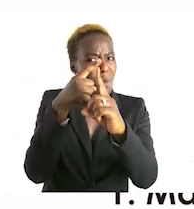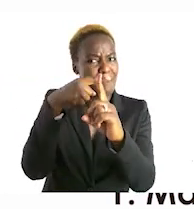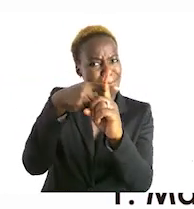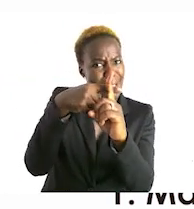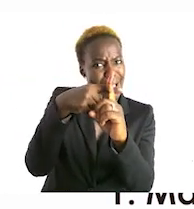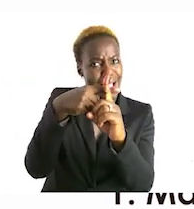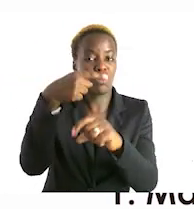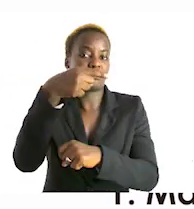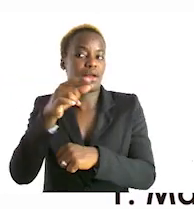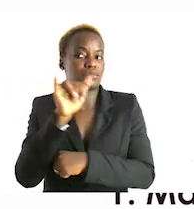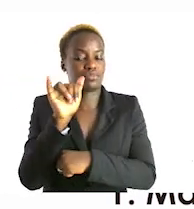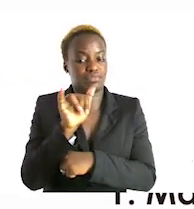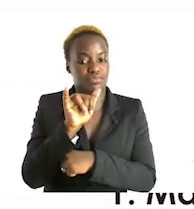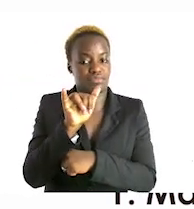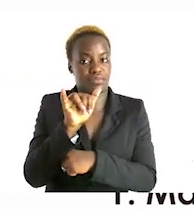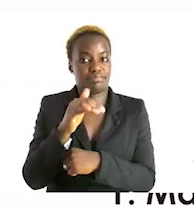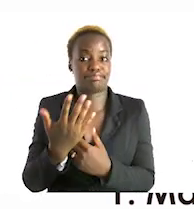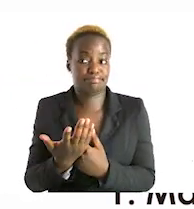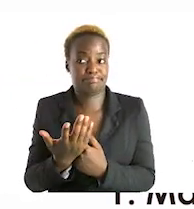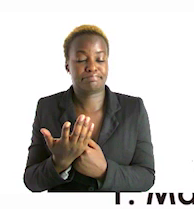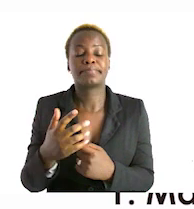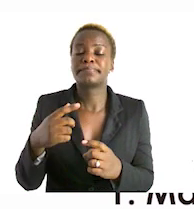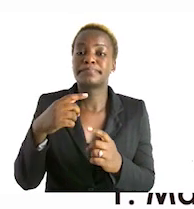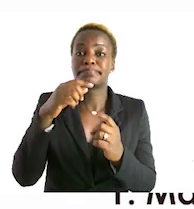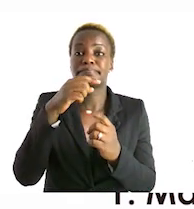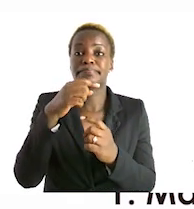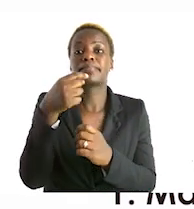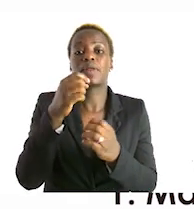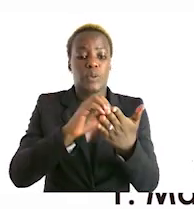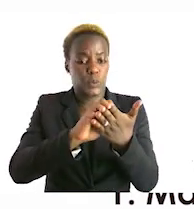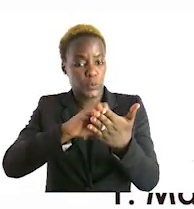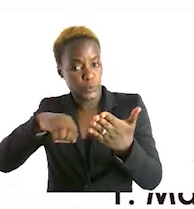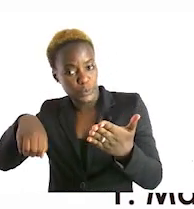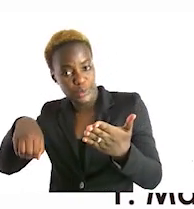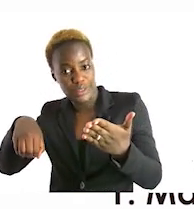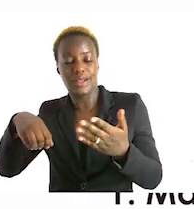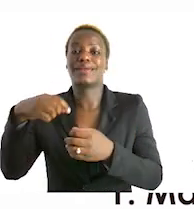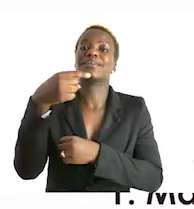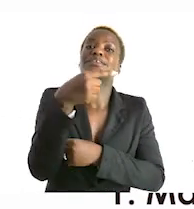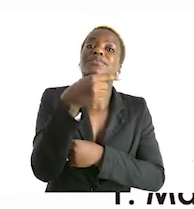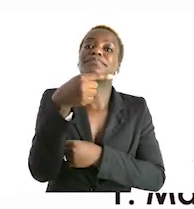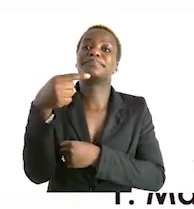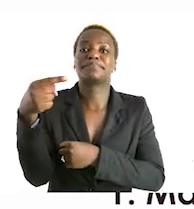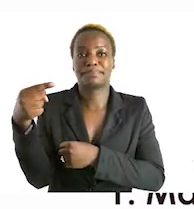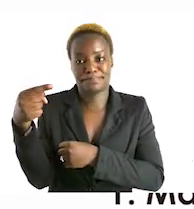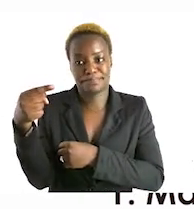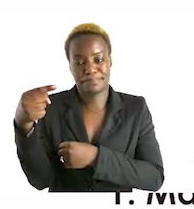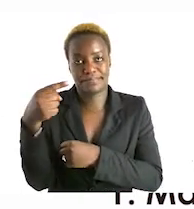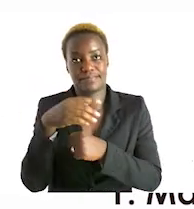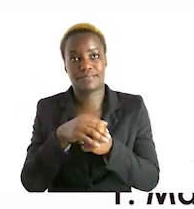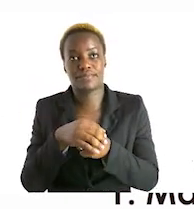to minus that's correct whenever we have to take away we always subtract